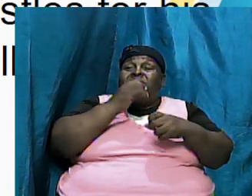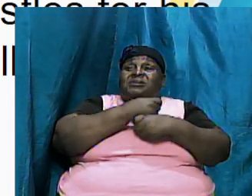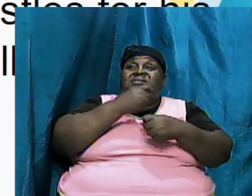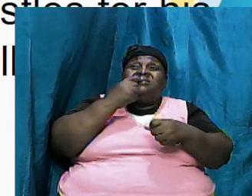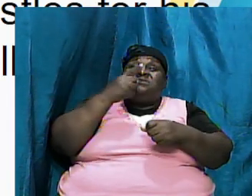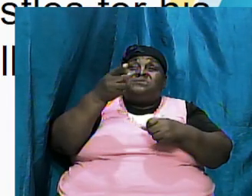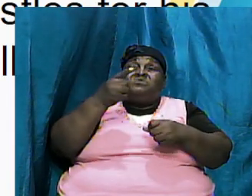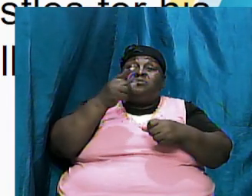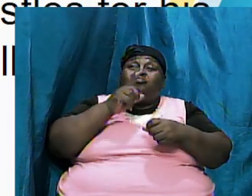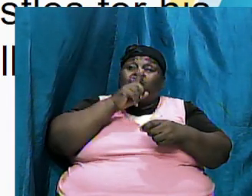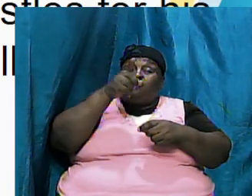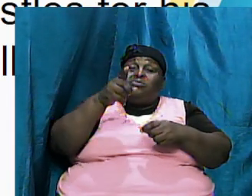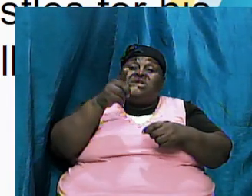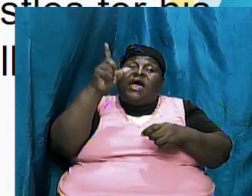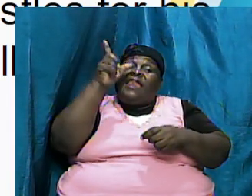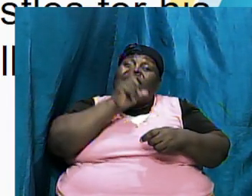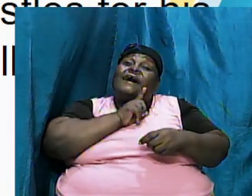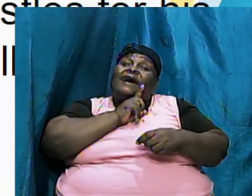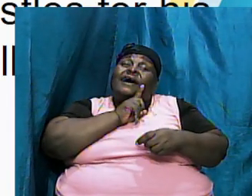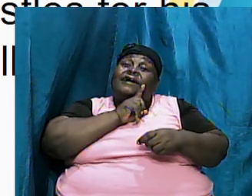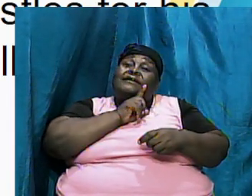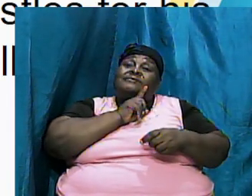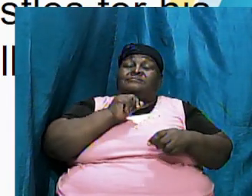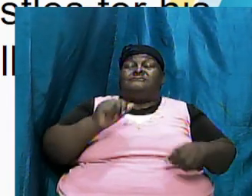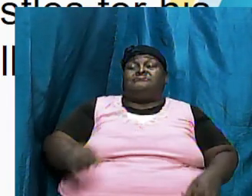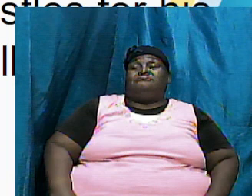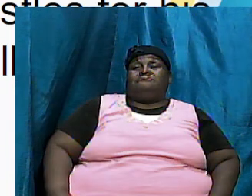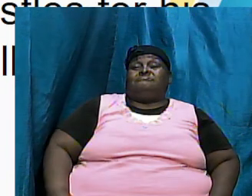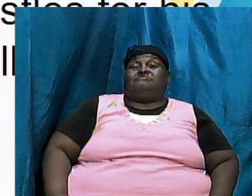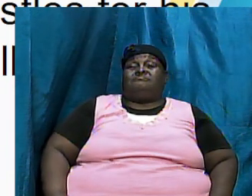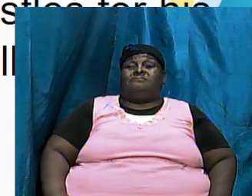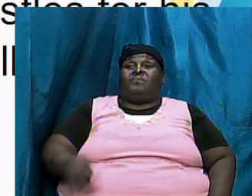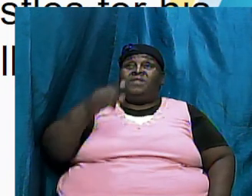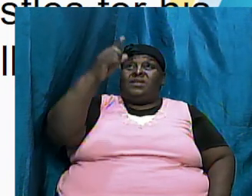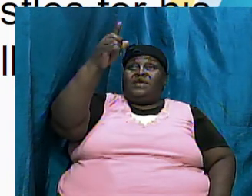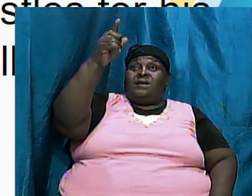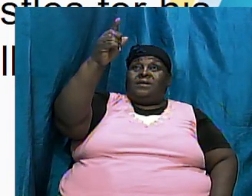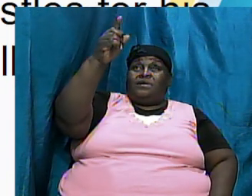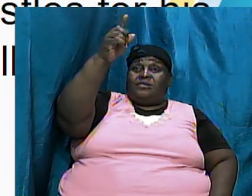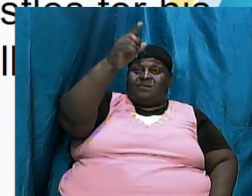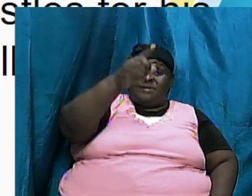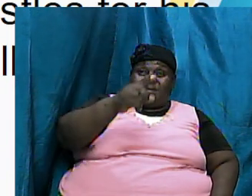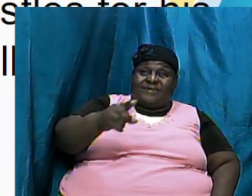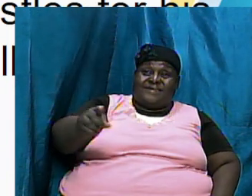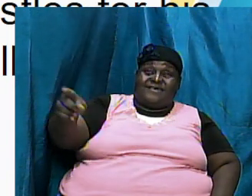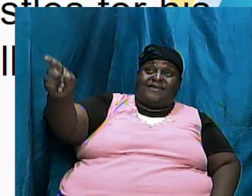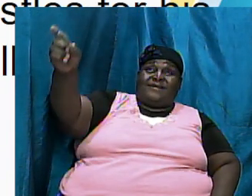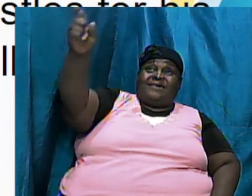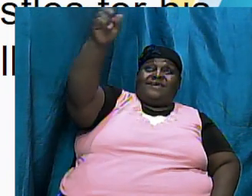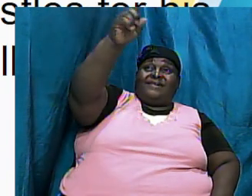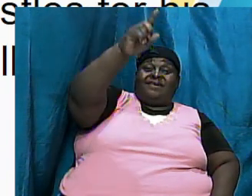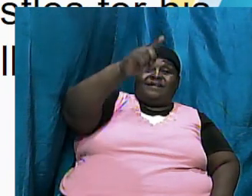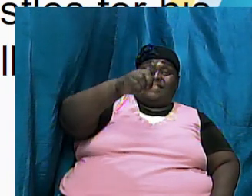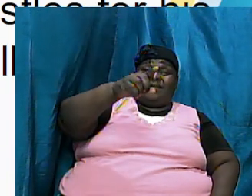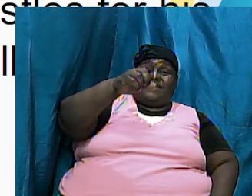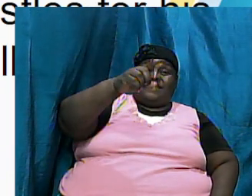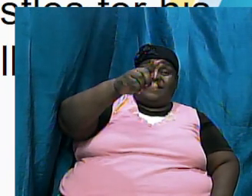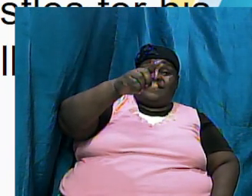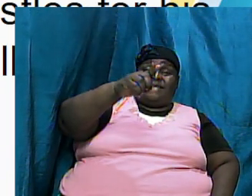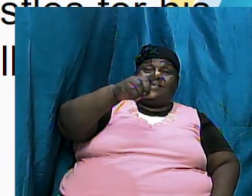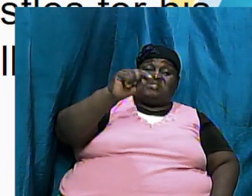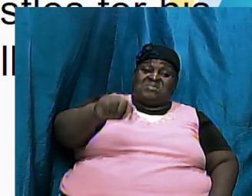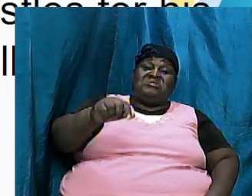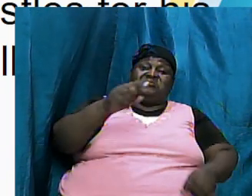deception follow the circle it is coming right back around and that to this day is how